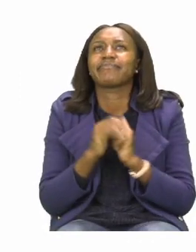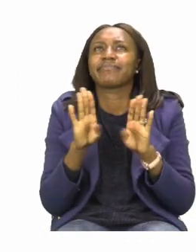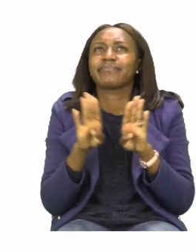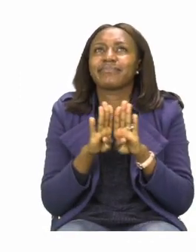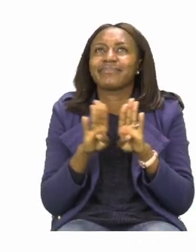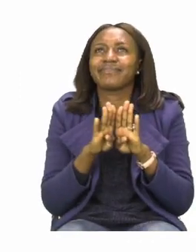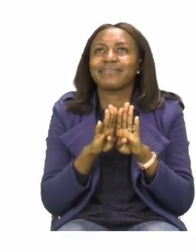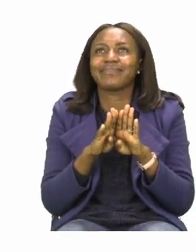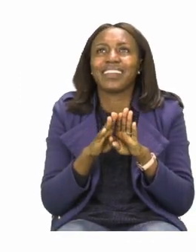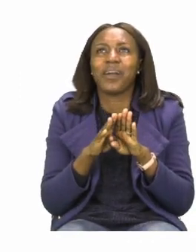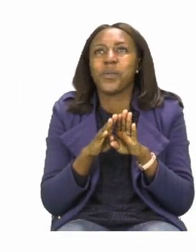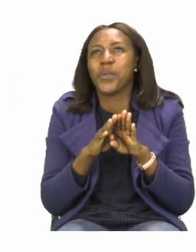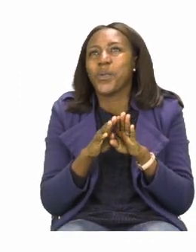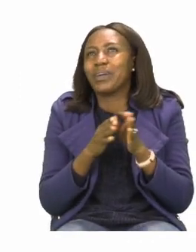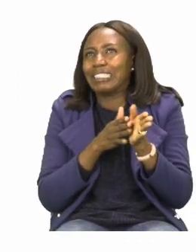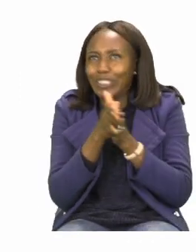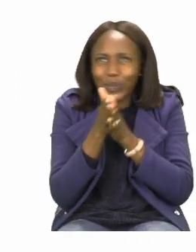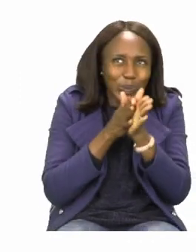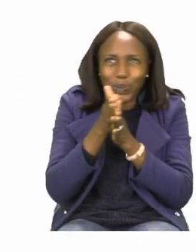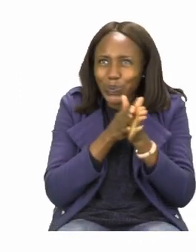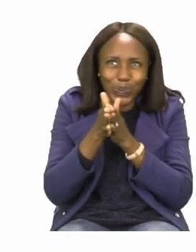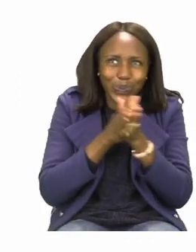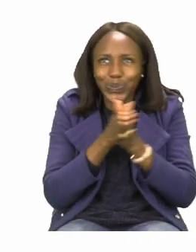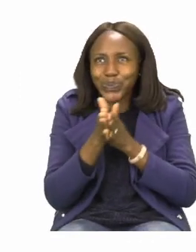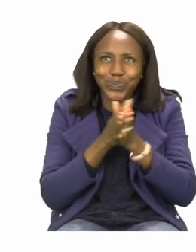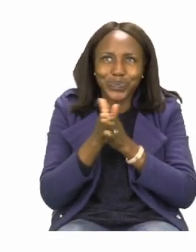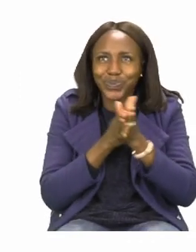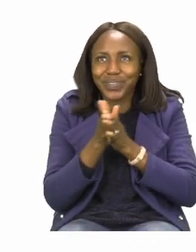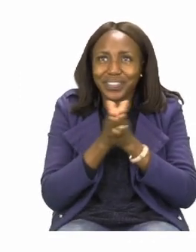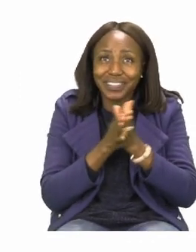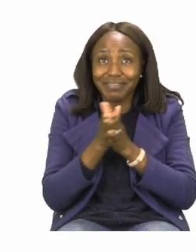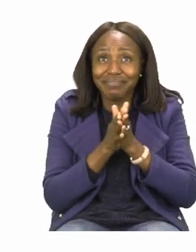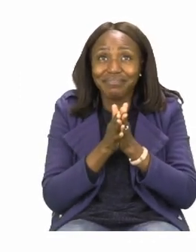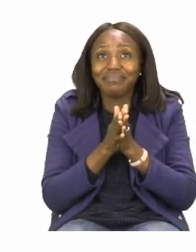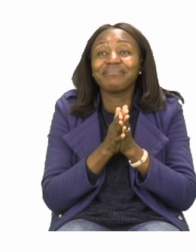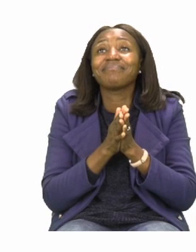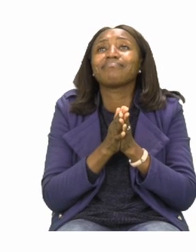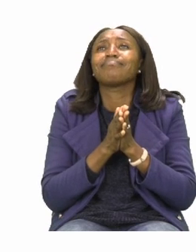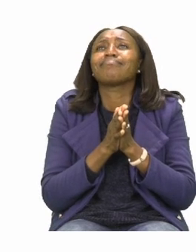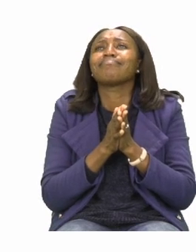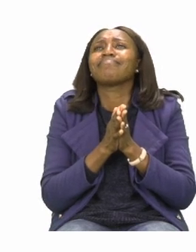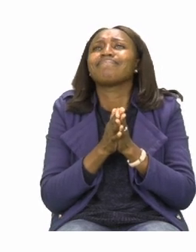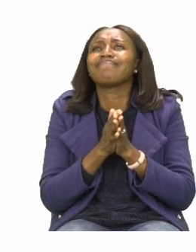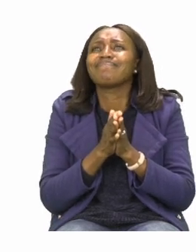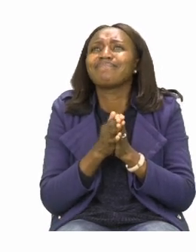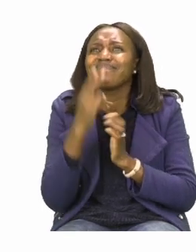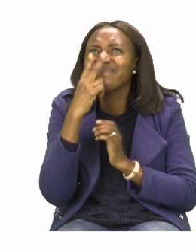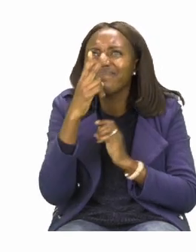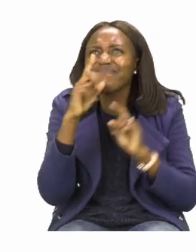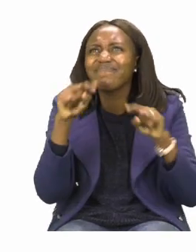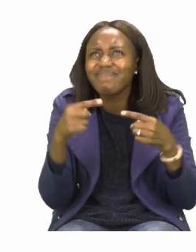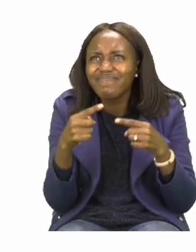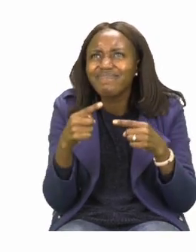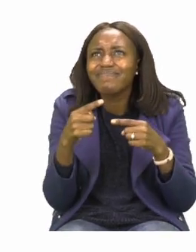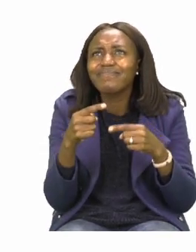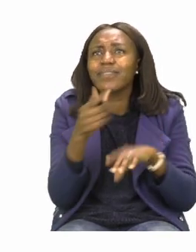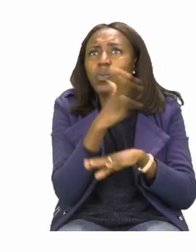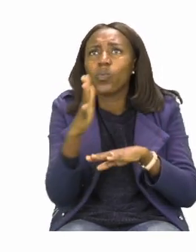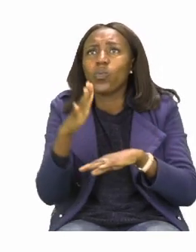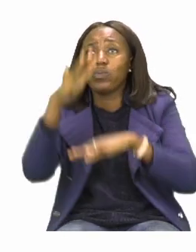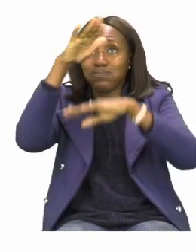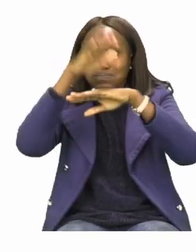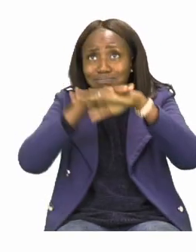so exciting. It's going to be our job to find out what floats and what